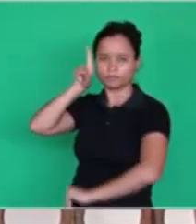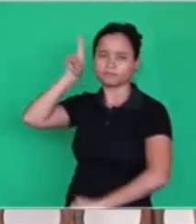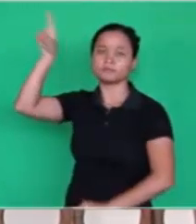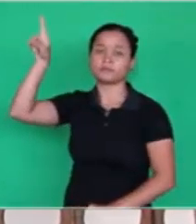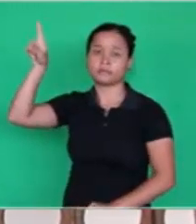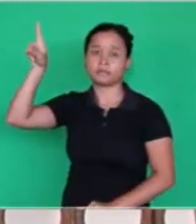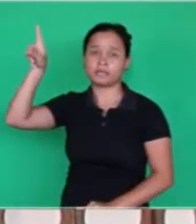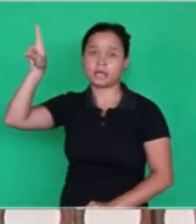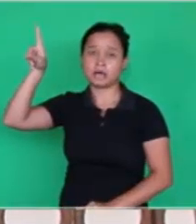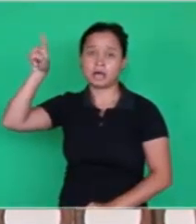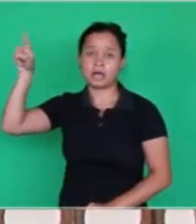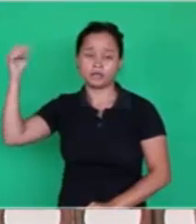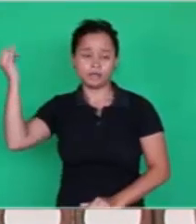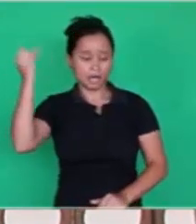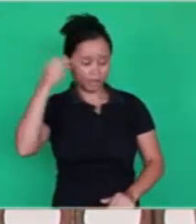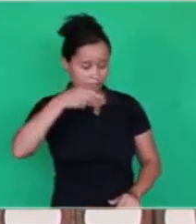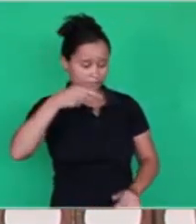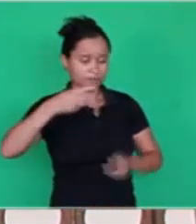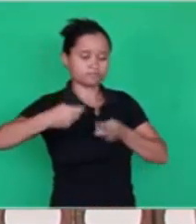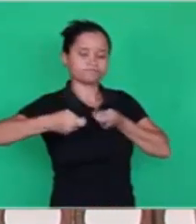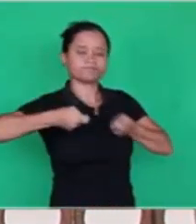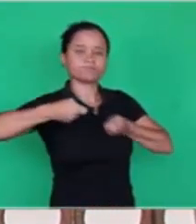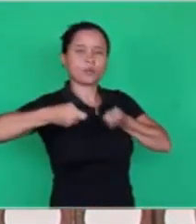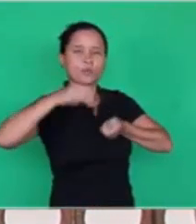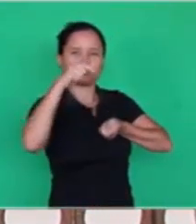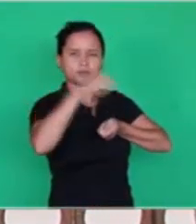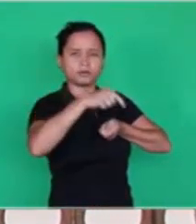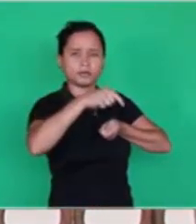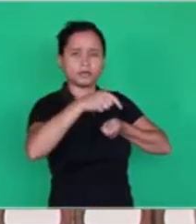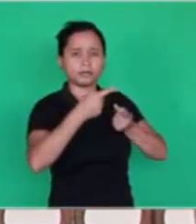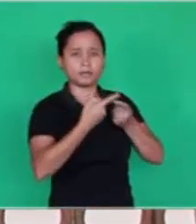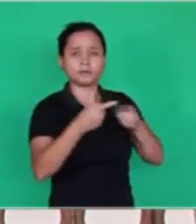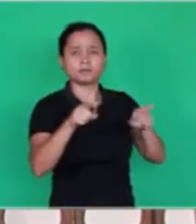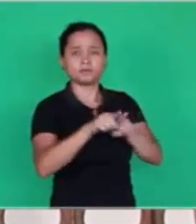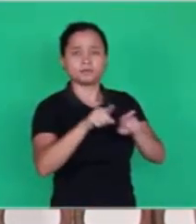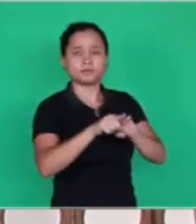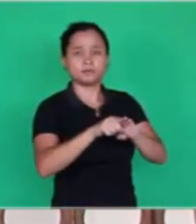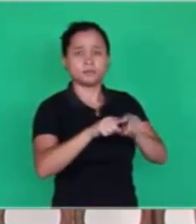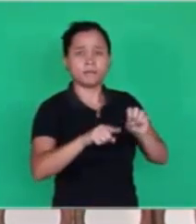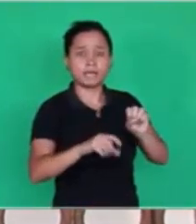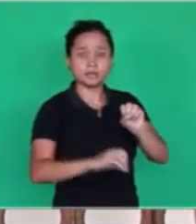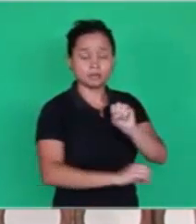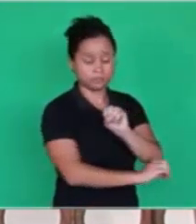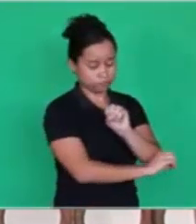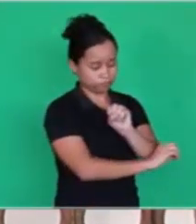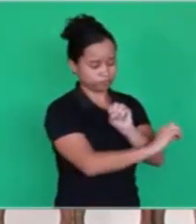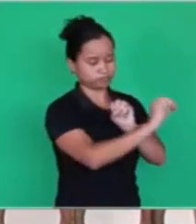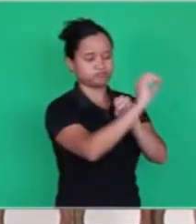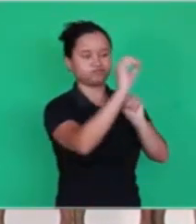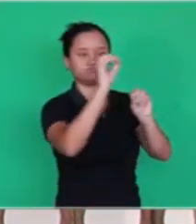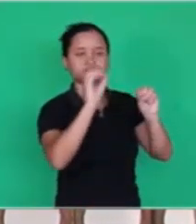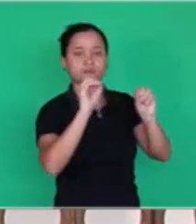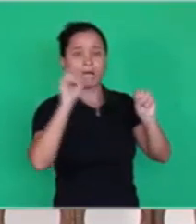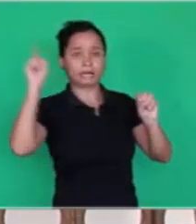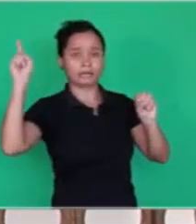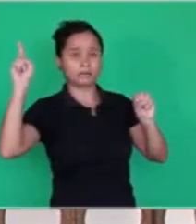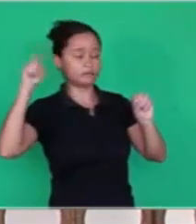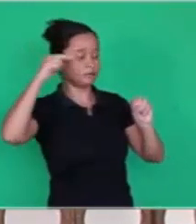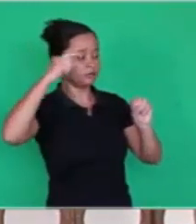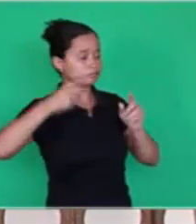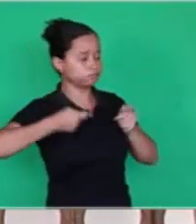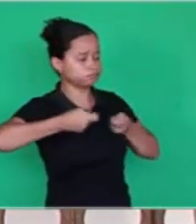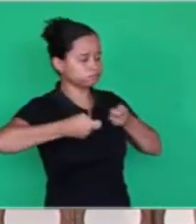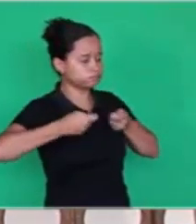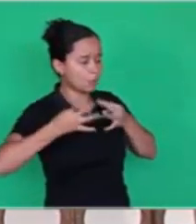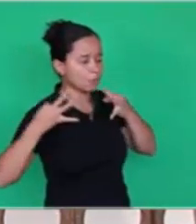He commands not only this world, He commands all the other worlds. Because the word of God says, by His